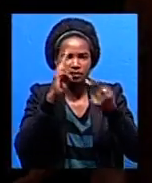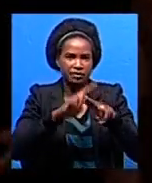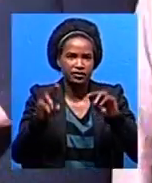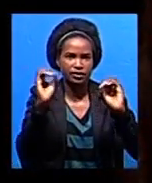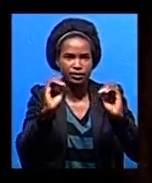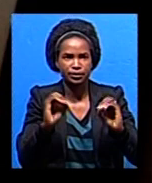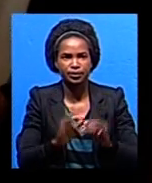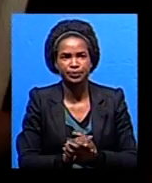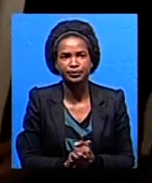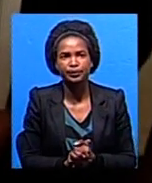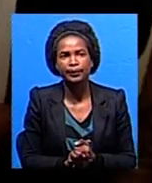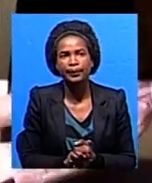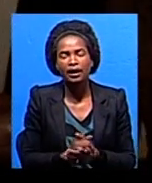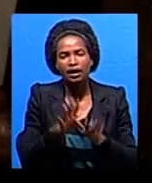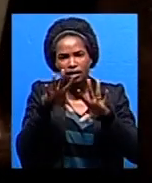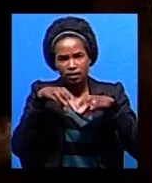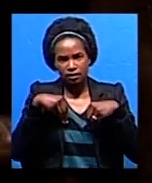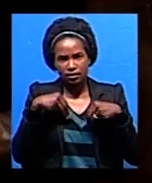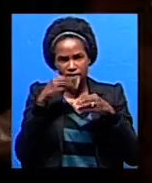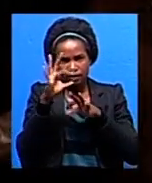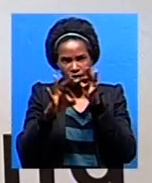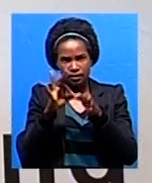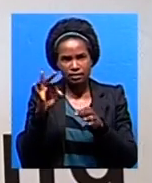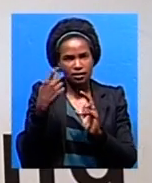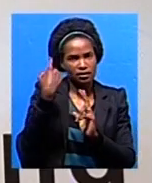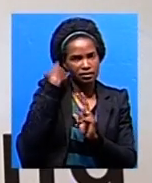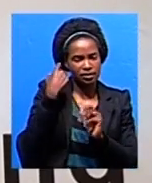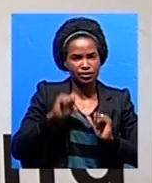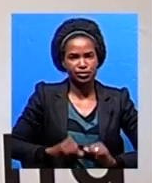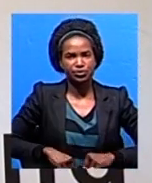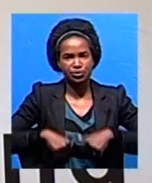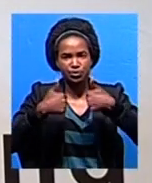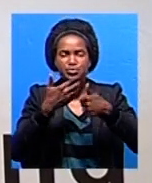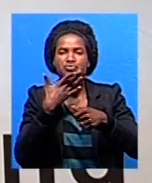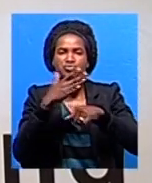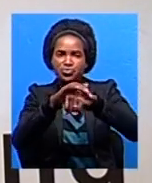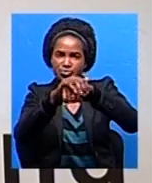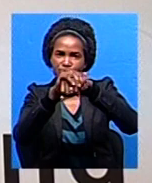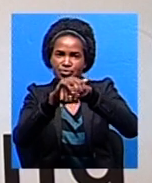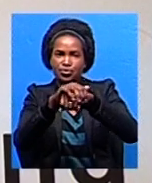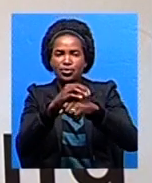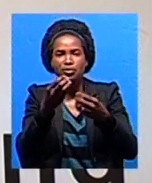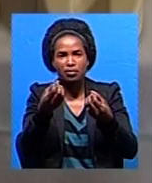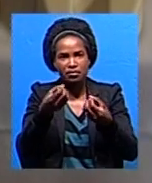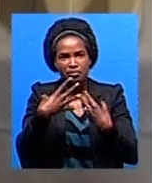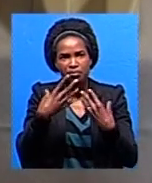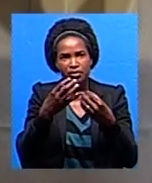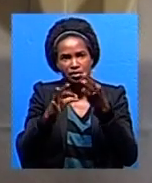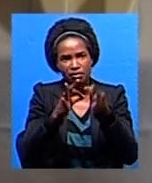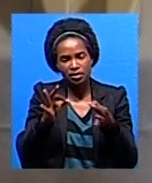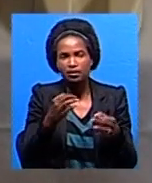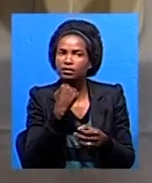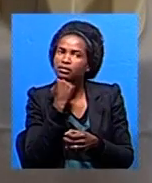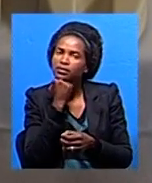Receiving the donation was the Minister of Health and Social Services, who commended the MVA fund for the generous gesture, saying the equipment